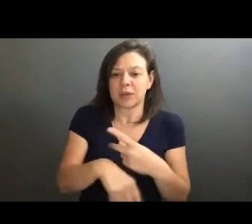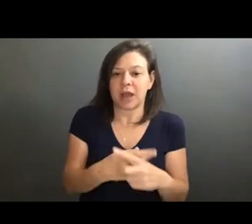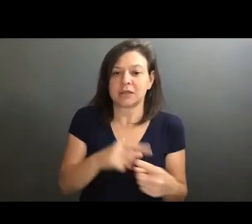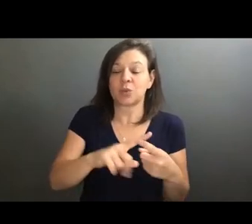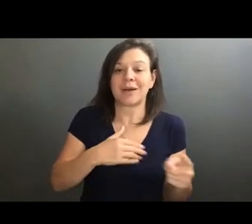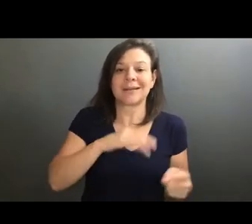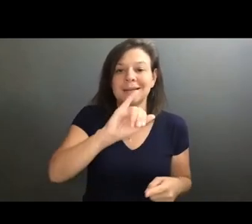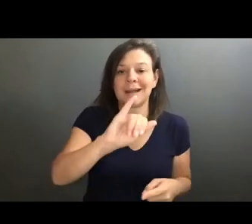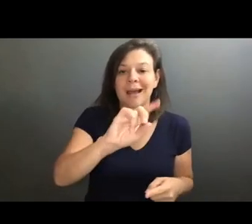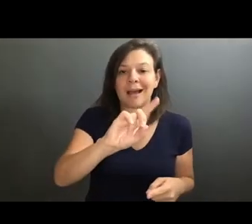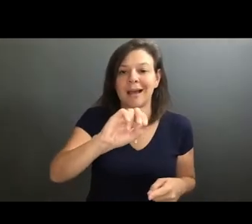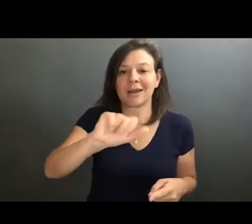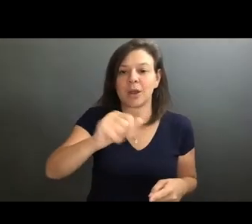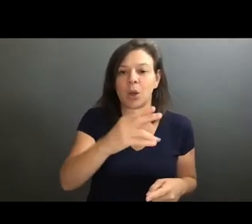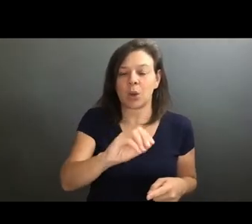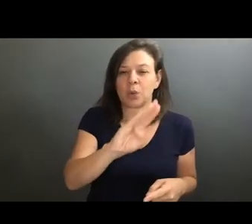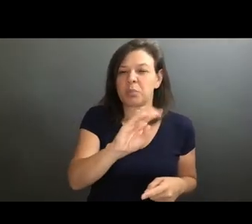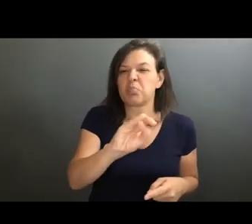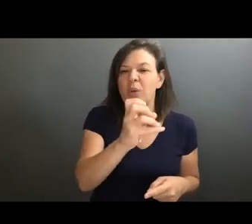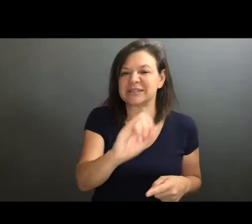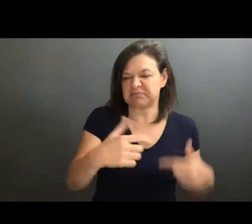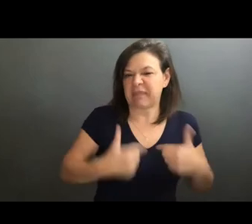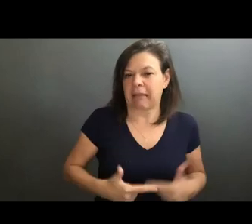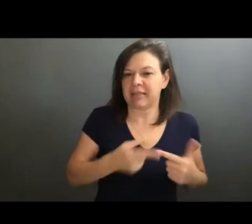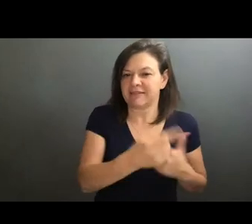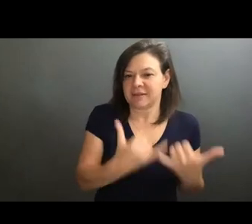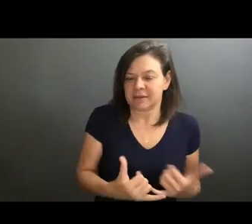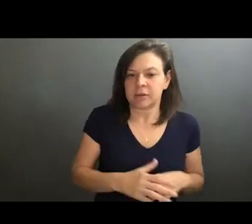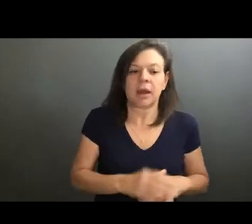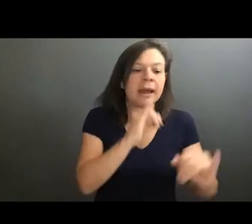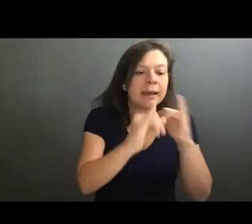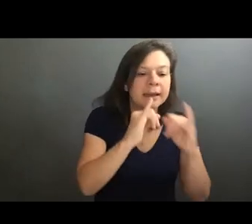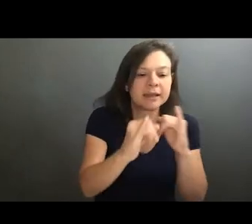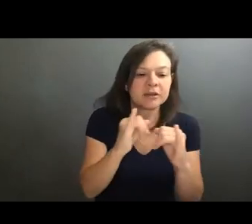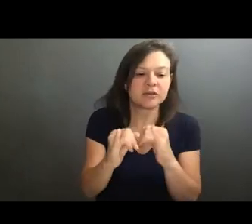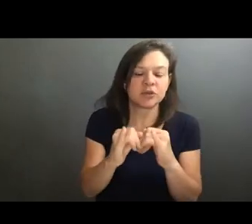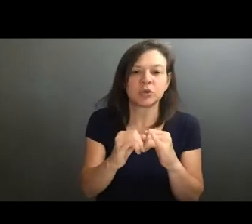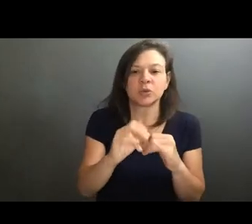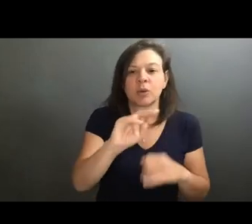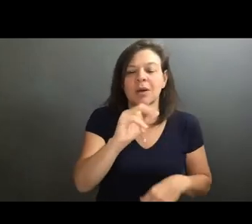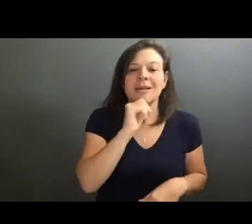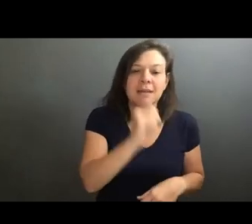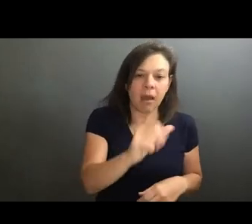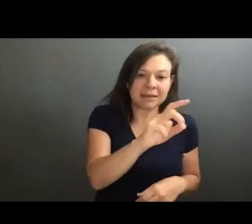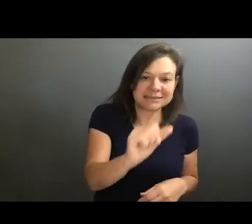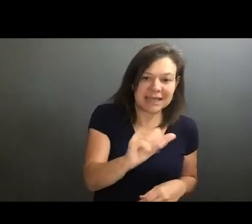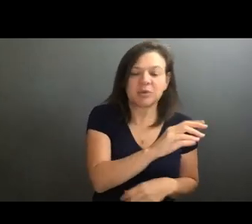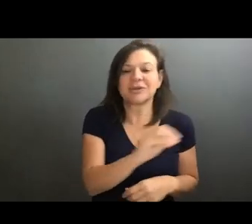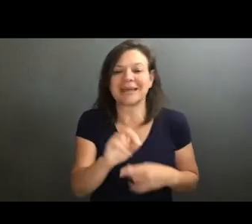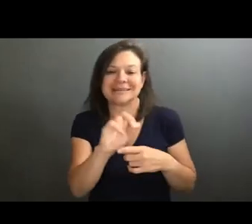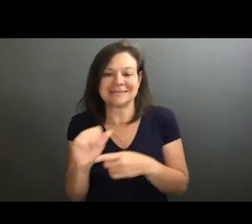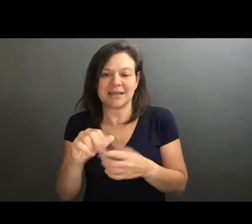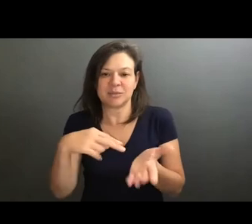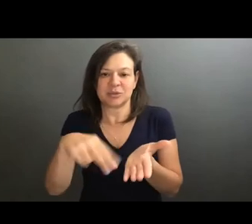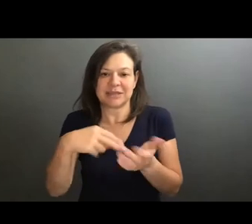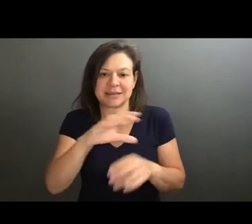Idaho, Boise, Idaho, where I am now, where I interviewed members of a kind of non-disabled and disabled dance company. And I